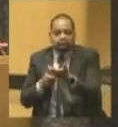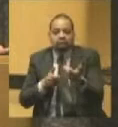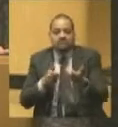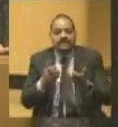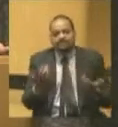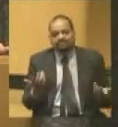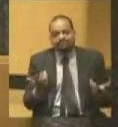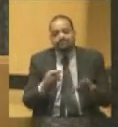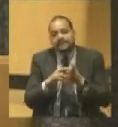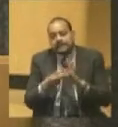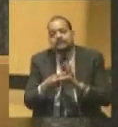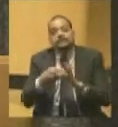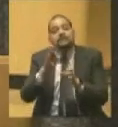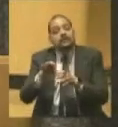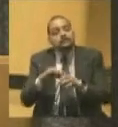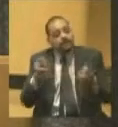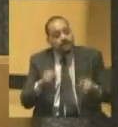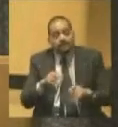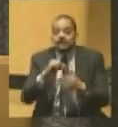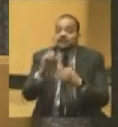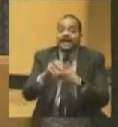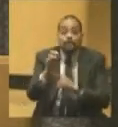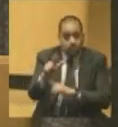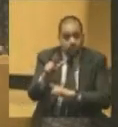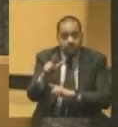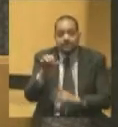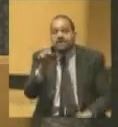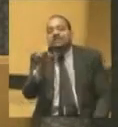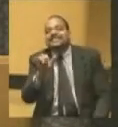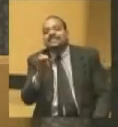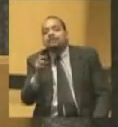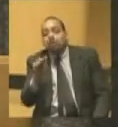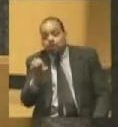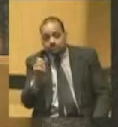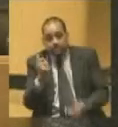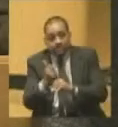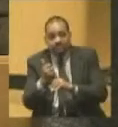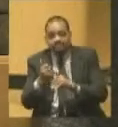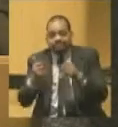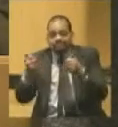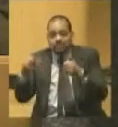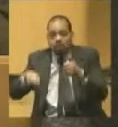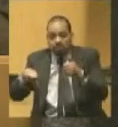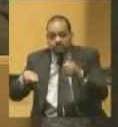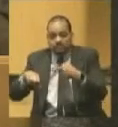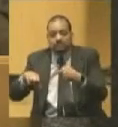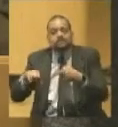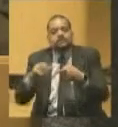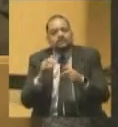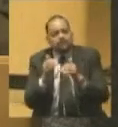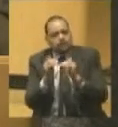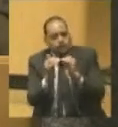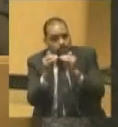in April, and Seymour lost in a pretty close race. This loss